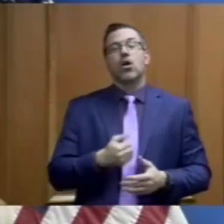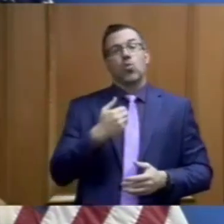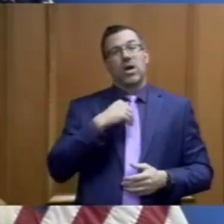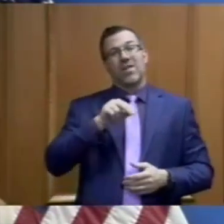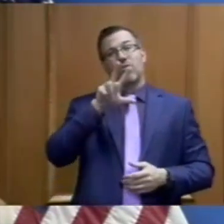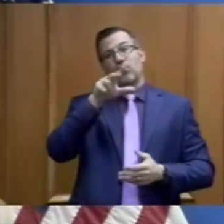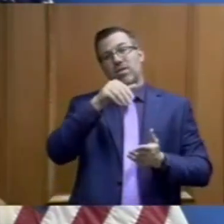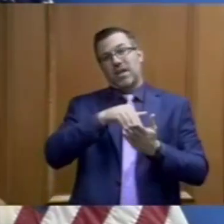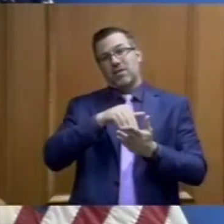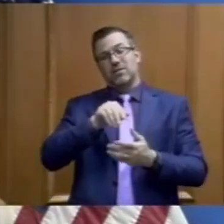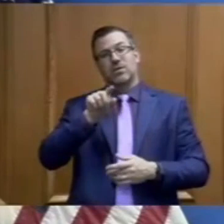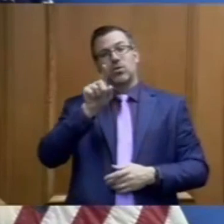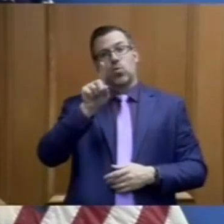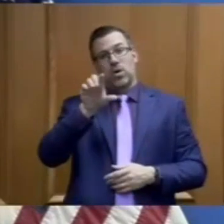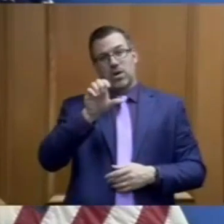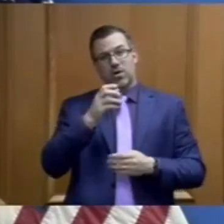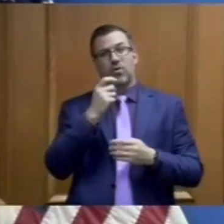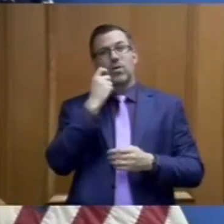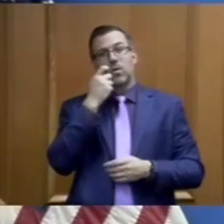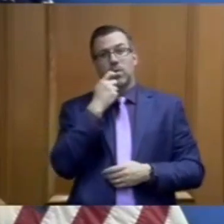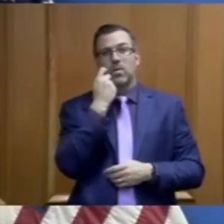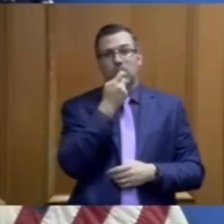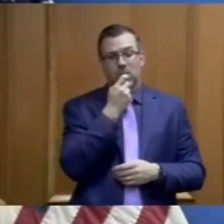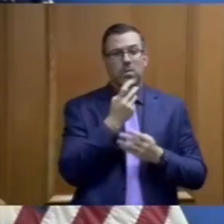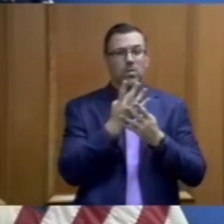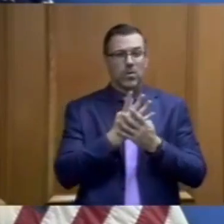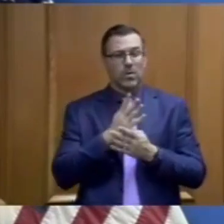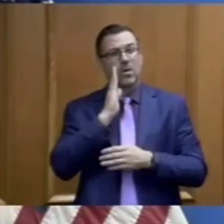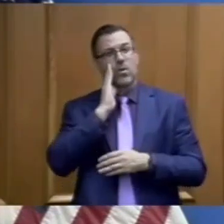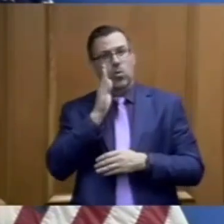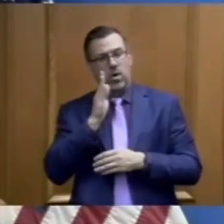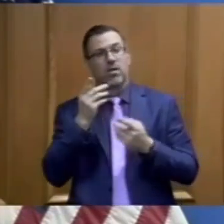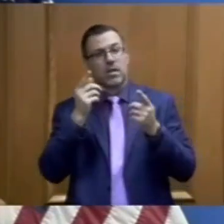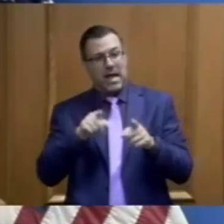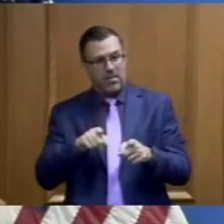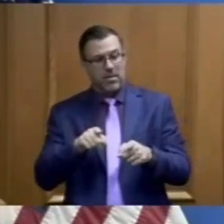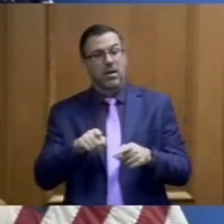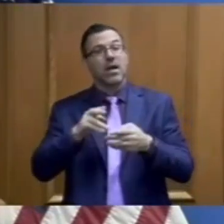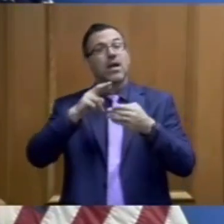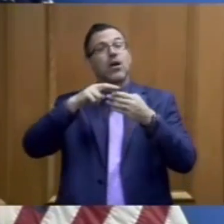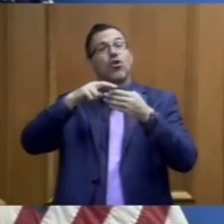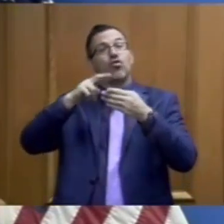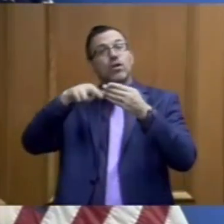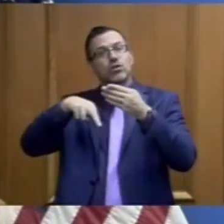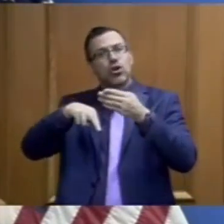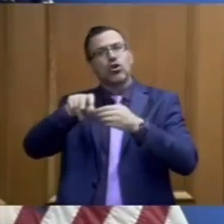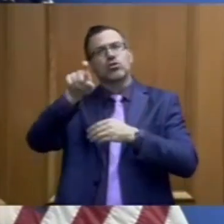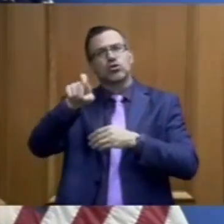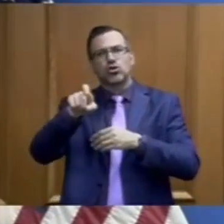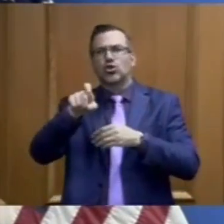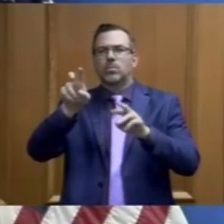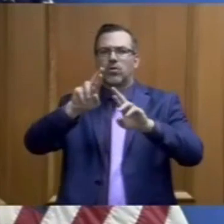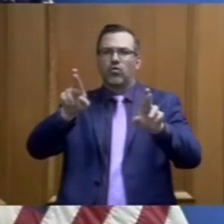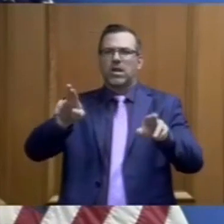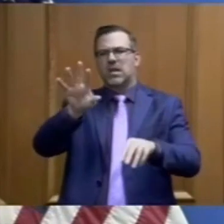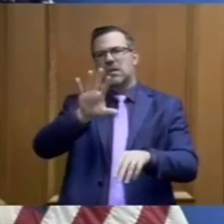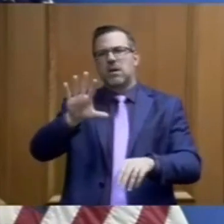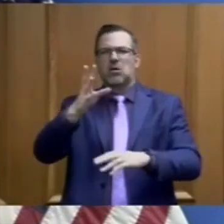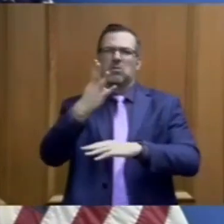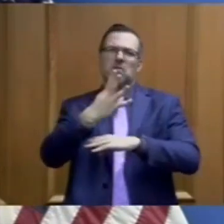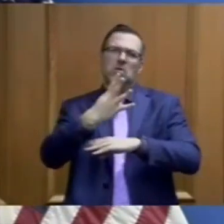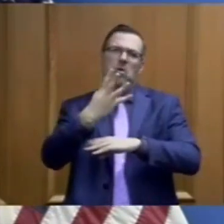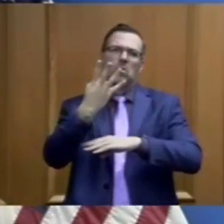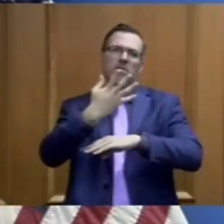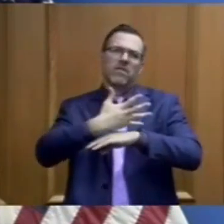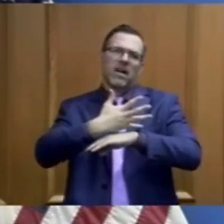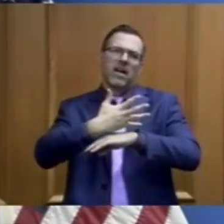tests to be conducted. We should get those results back within the next four to five, six days, hopefully. And at that